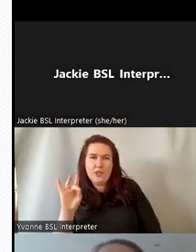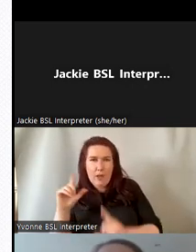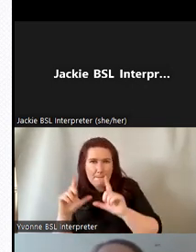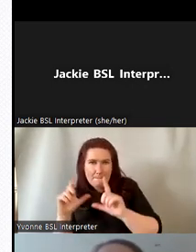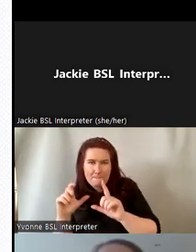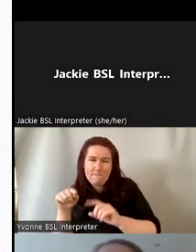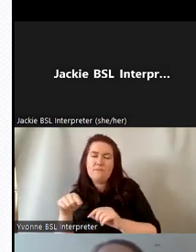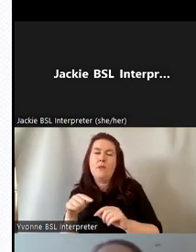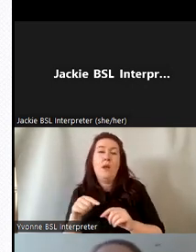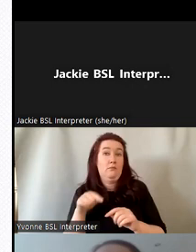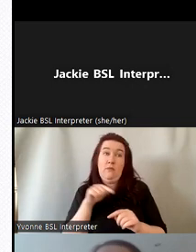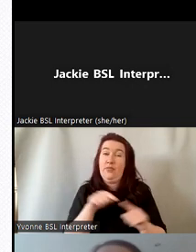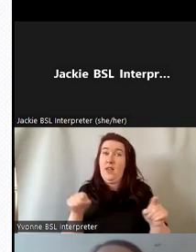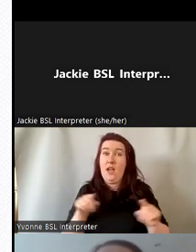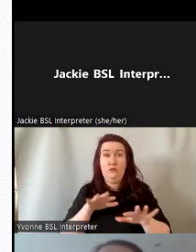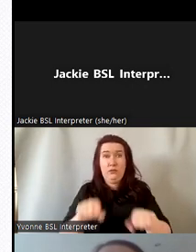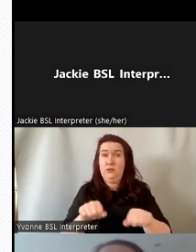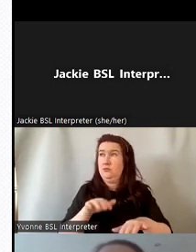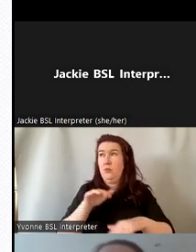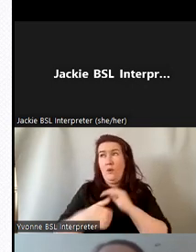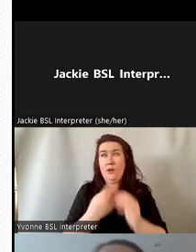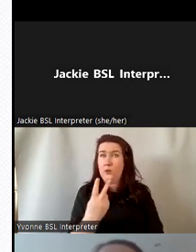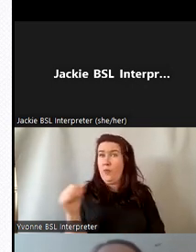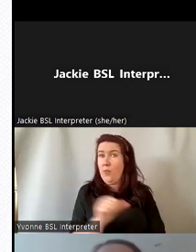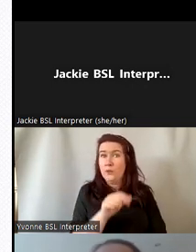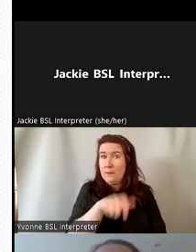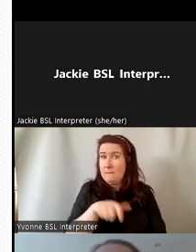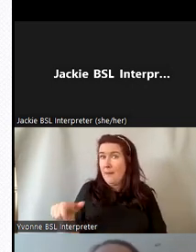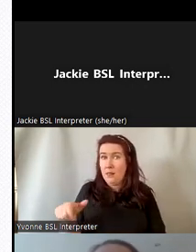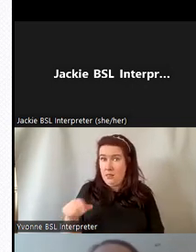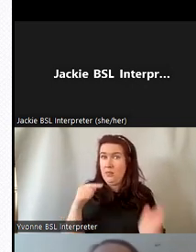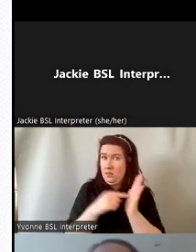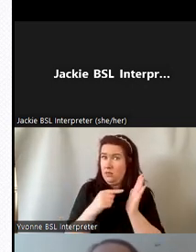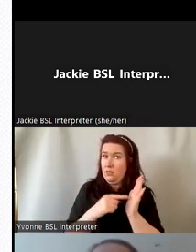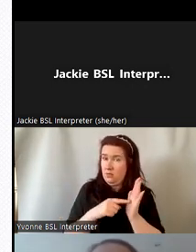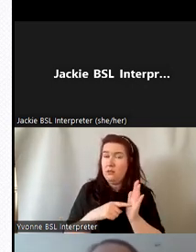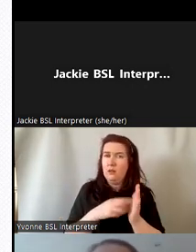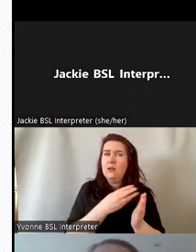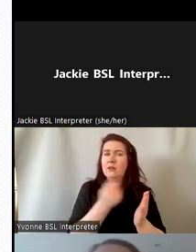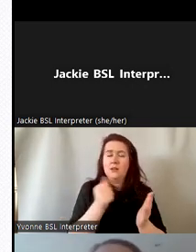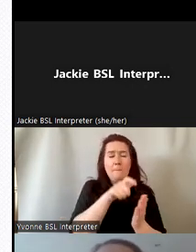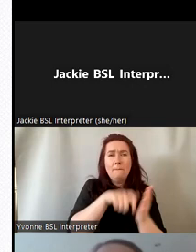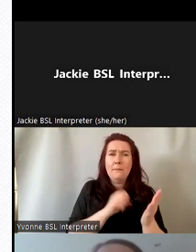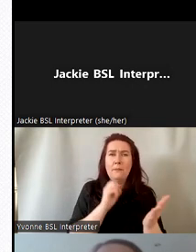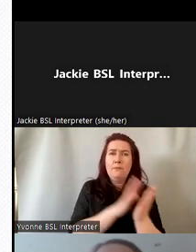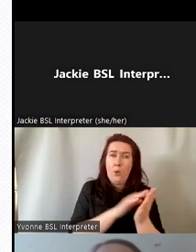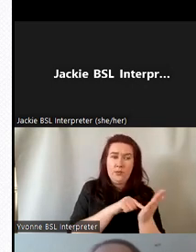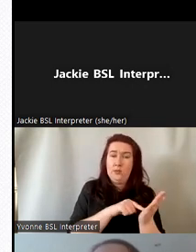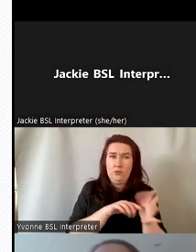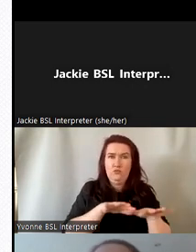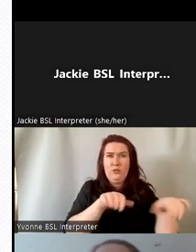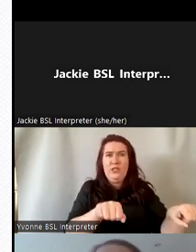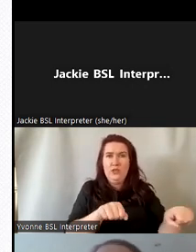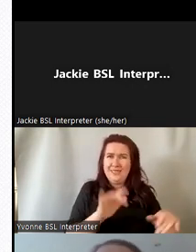consistently reached over 2000 people and specific posts reached over 10 000 people and the